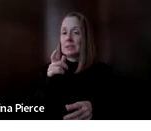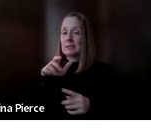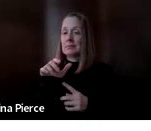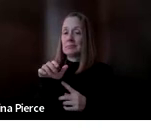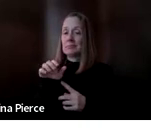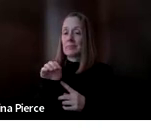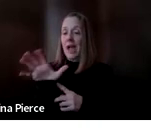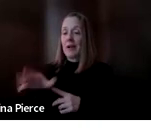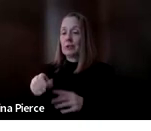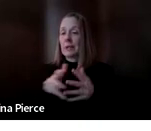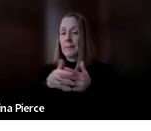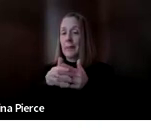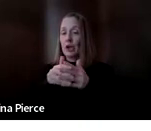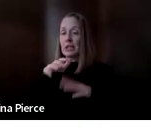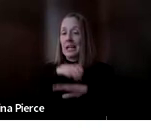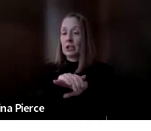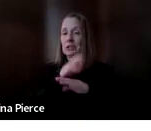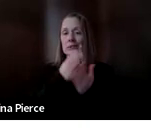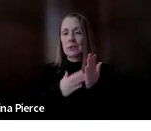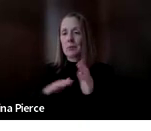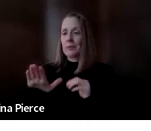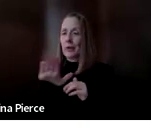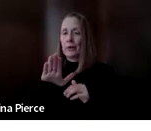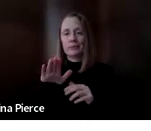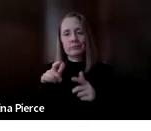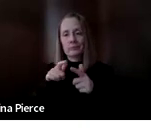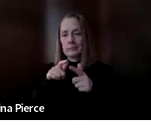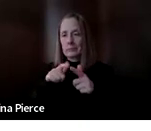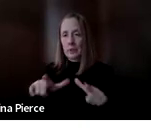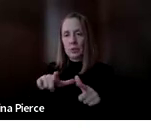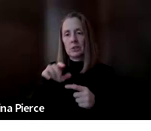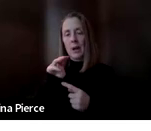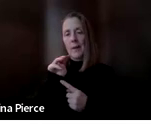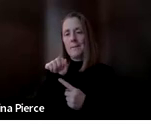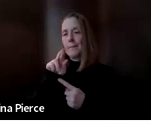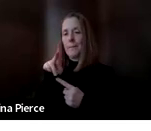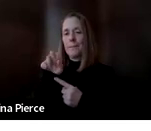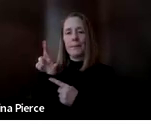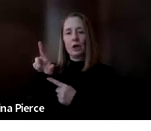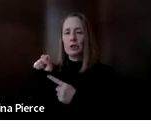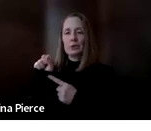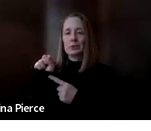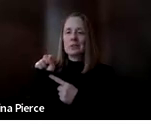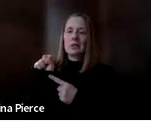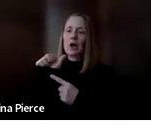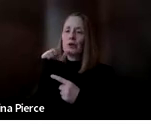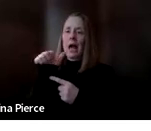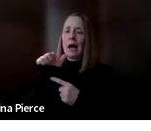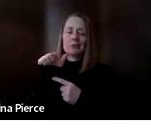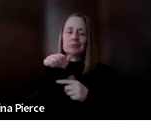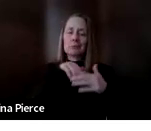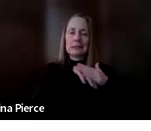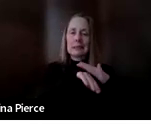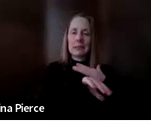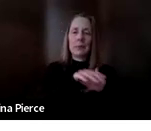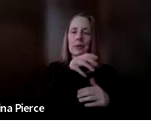some of the grammatical markers in there are not as easily accessible in traditional AAC systems. That's something